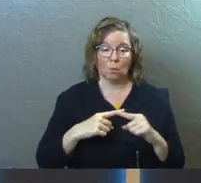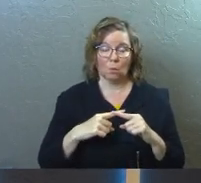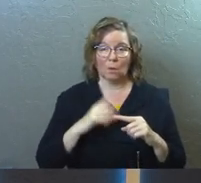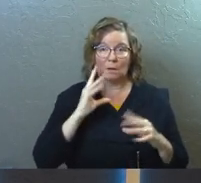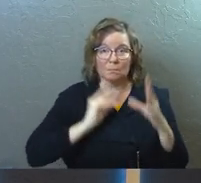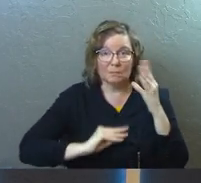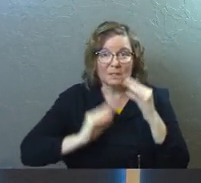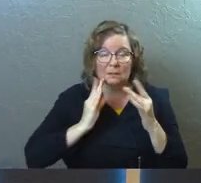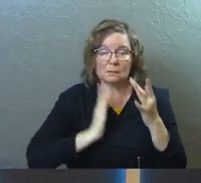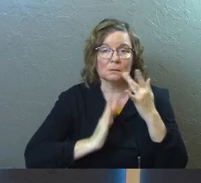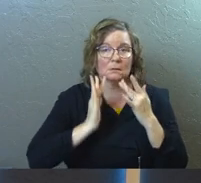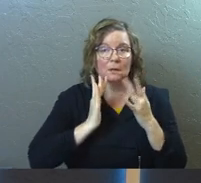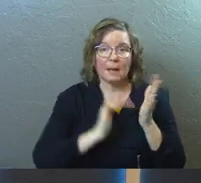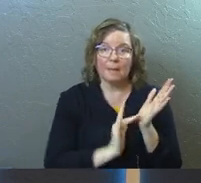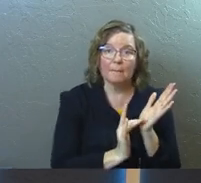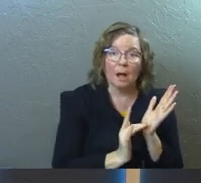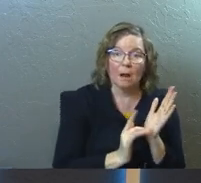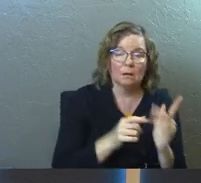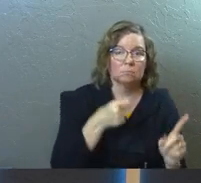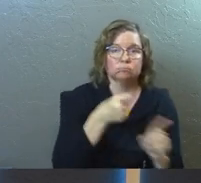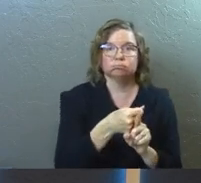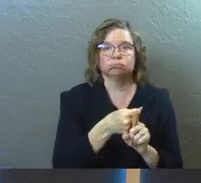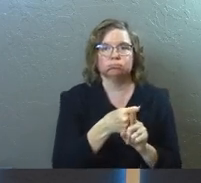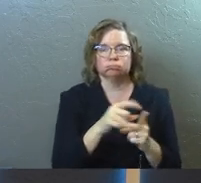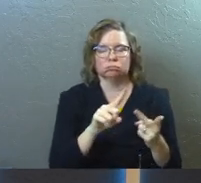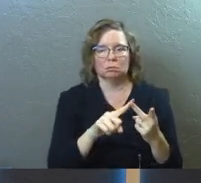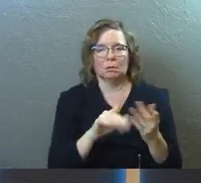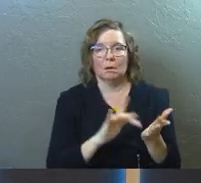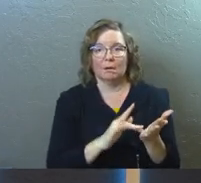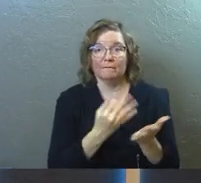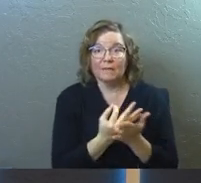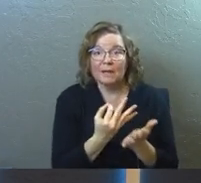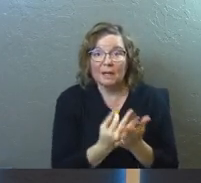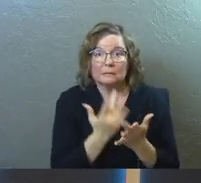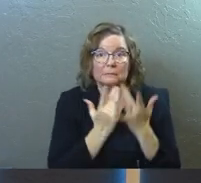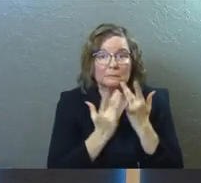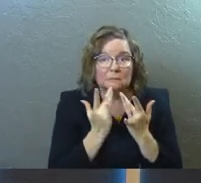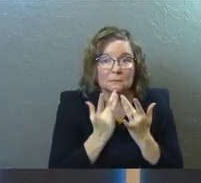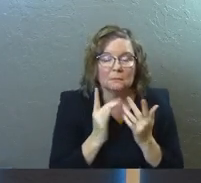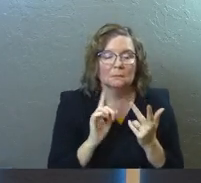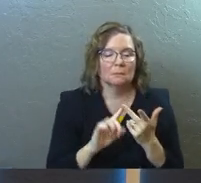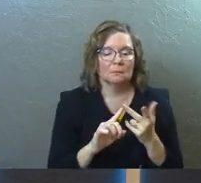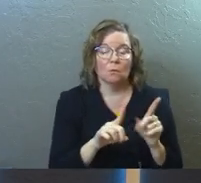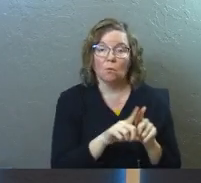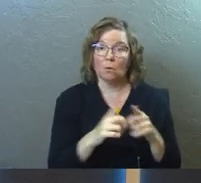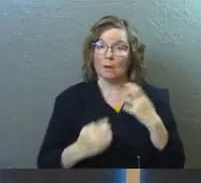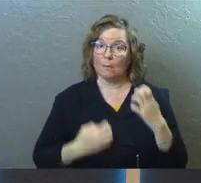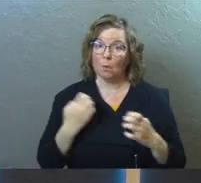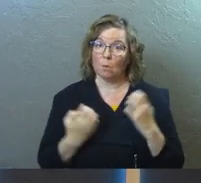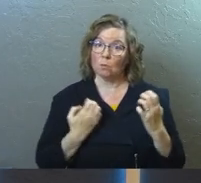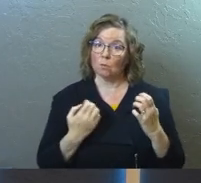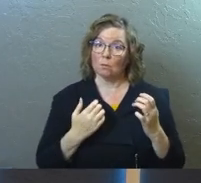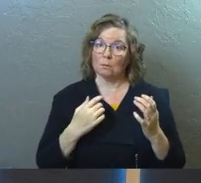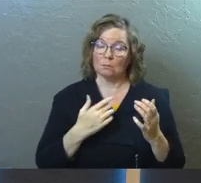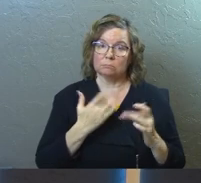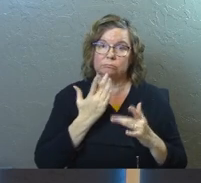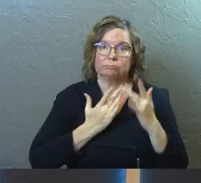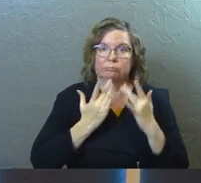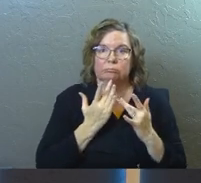life. And you guys have been through him, the medical storms, the financial storms, but also the emotional stuff.